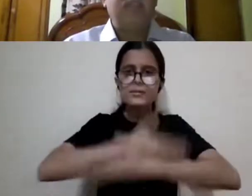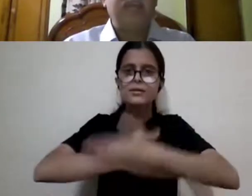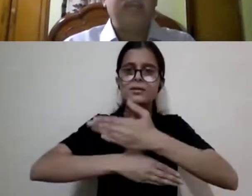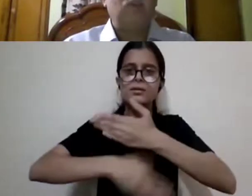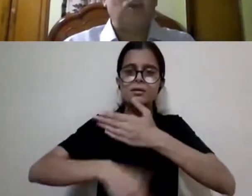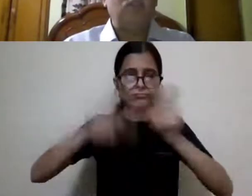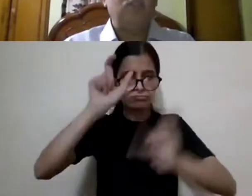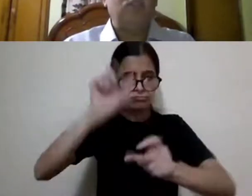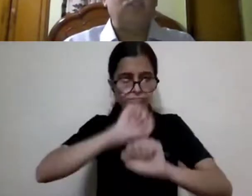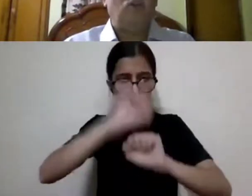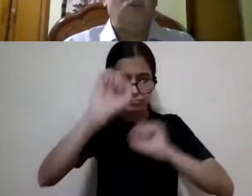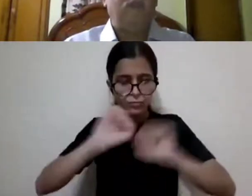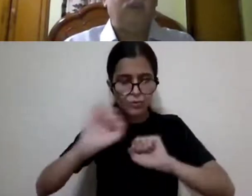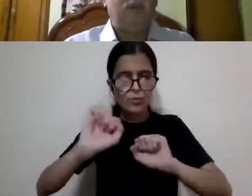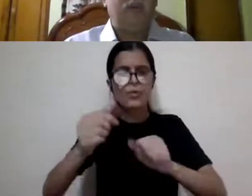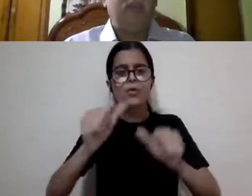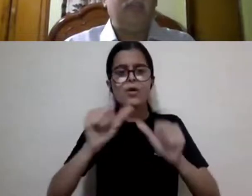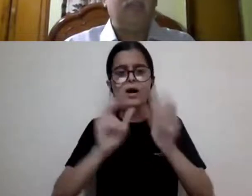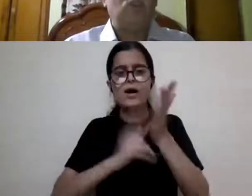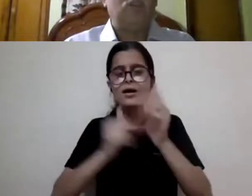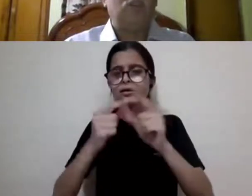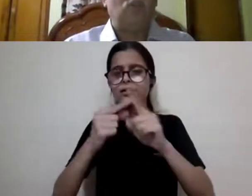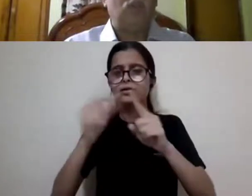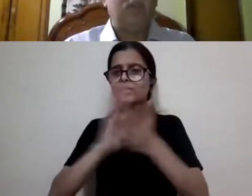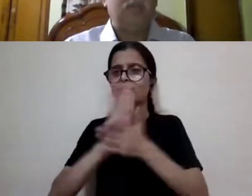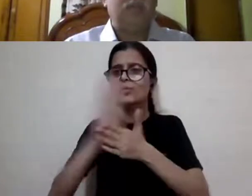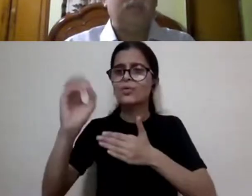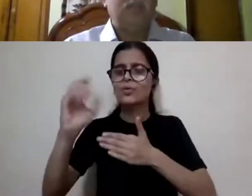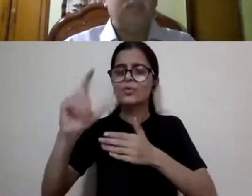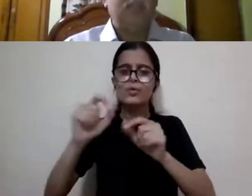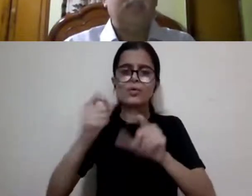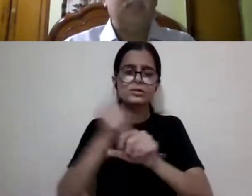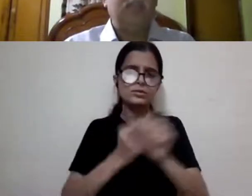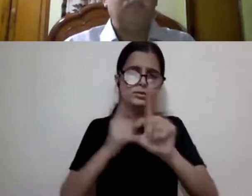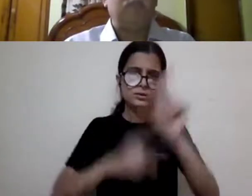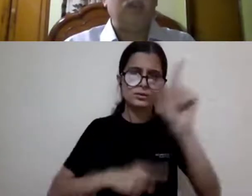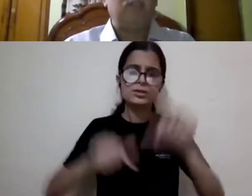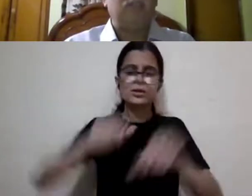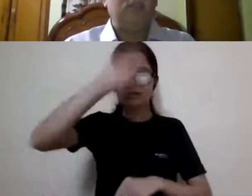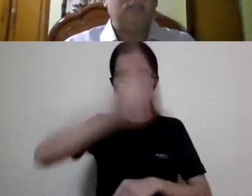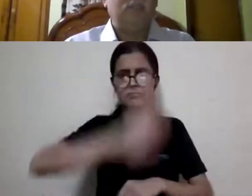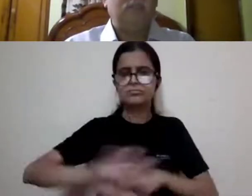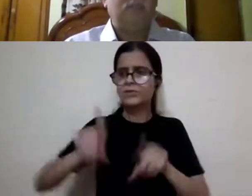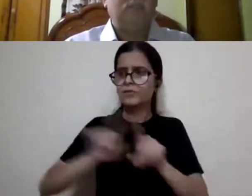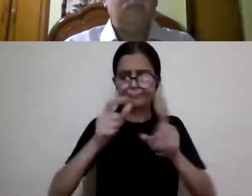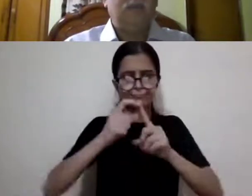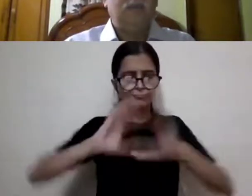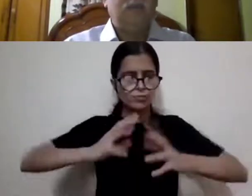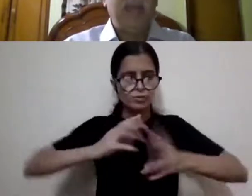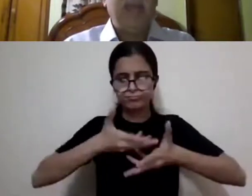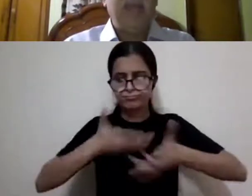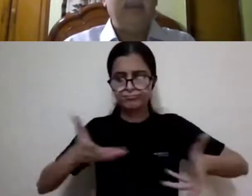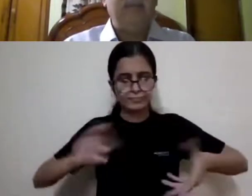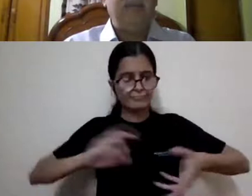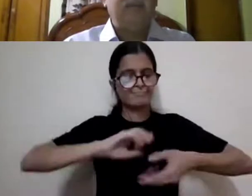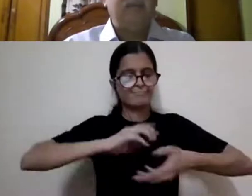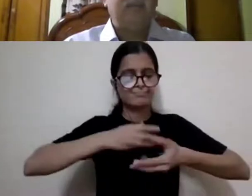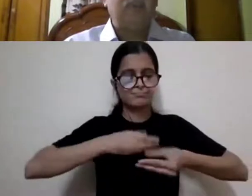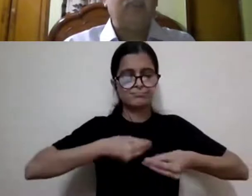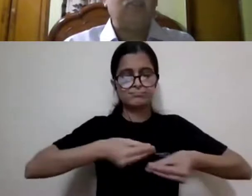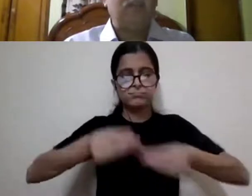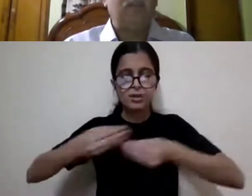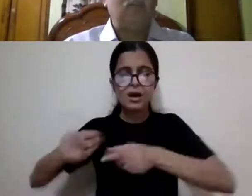which is an anthology of Indian short stories studies is still in production. And